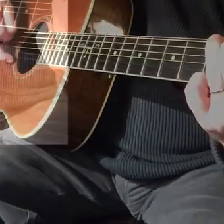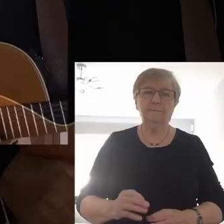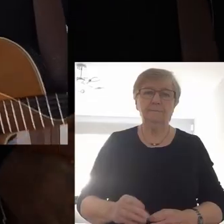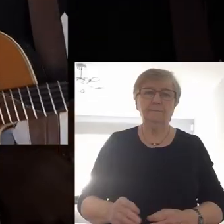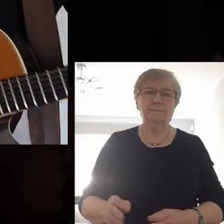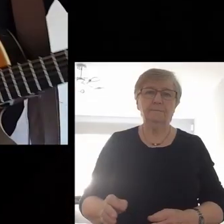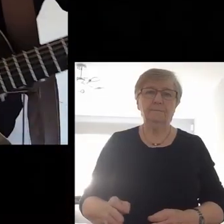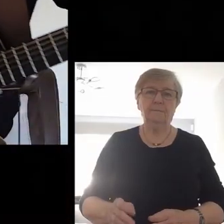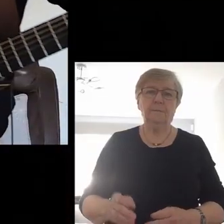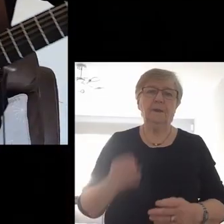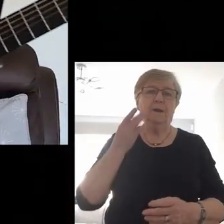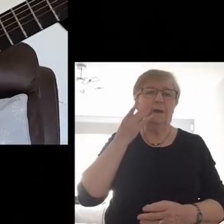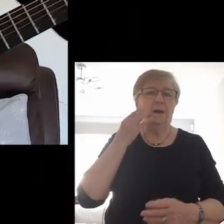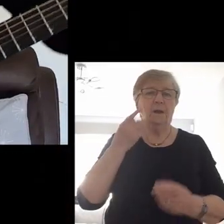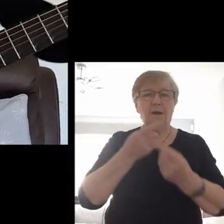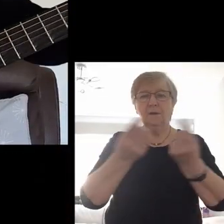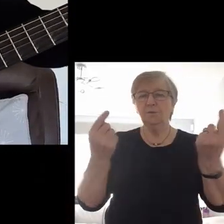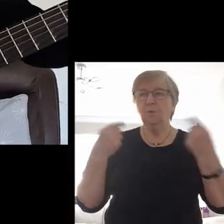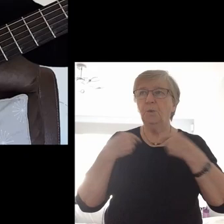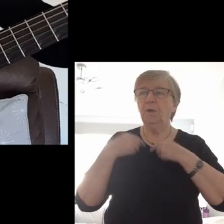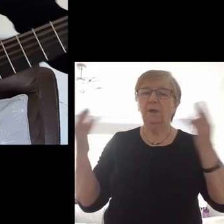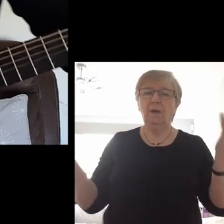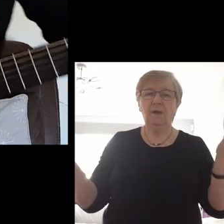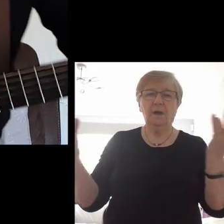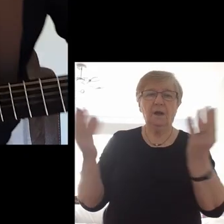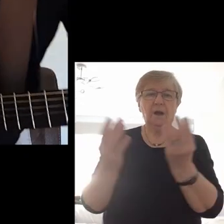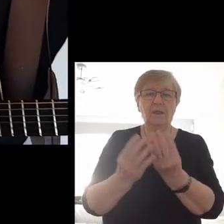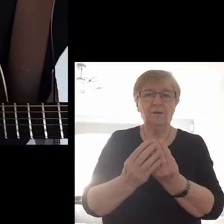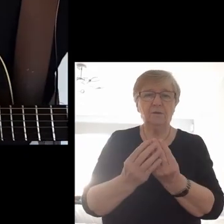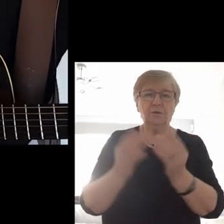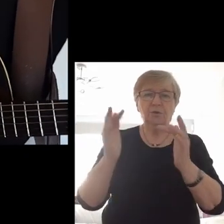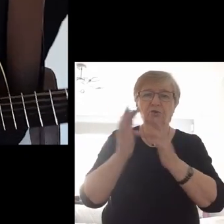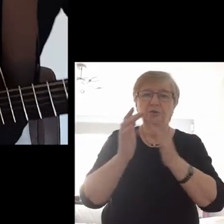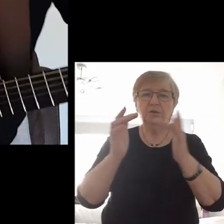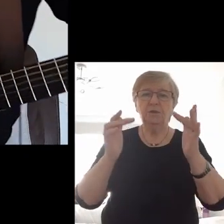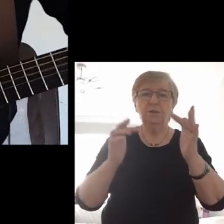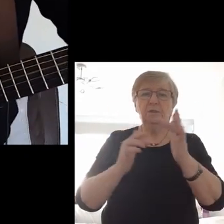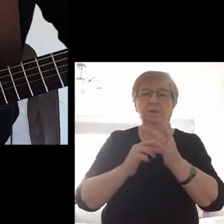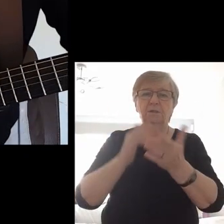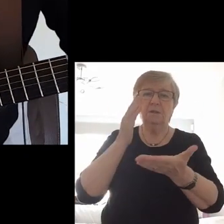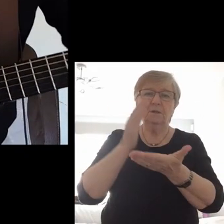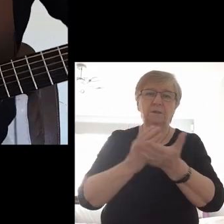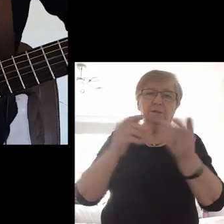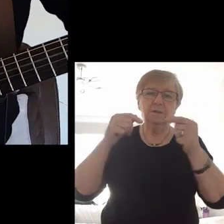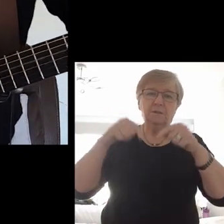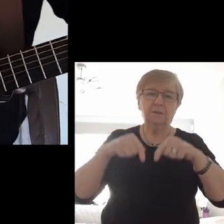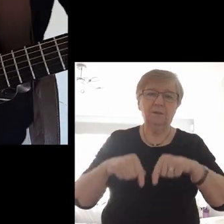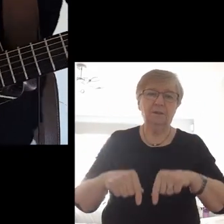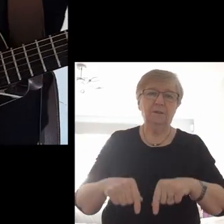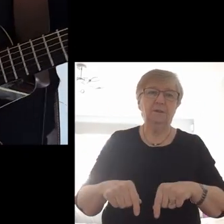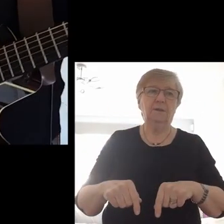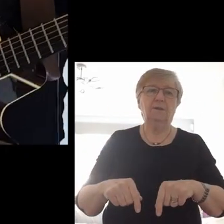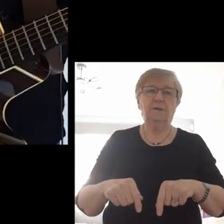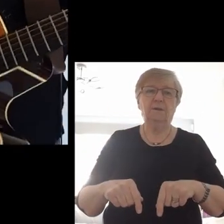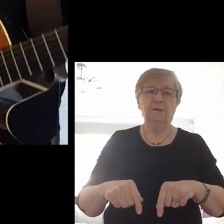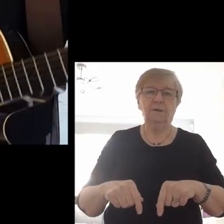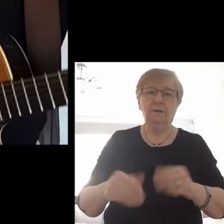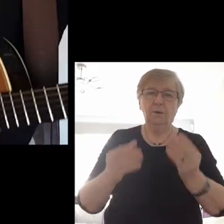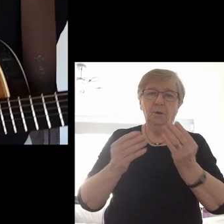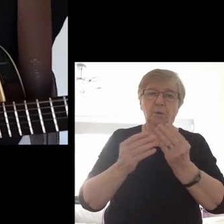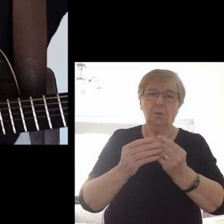As we are gathered, Jesus is here.